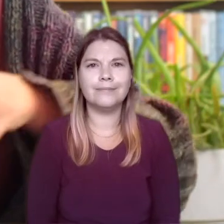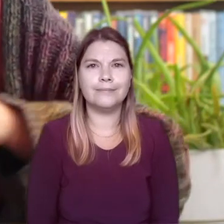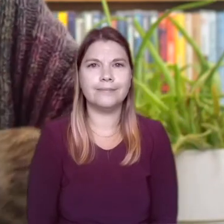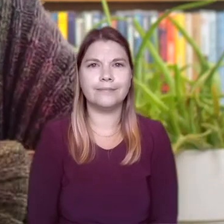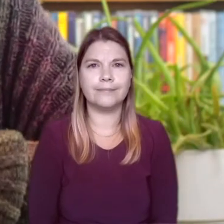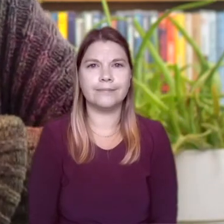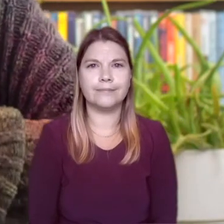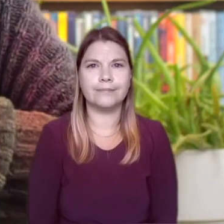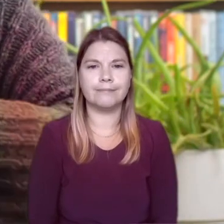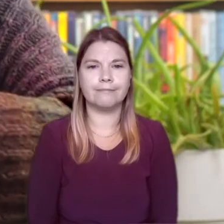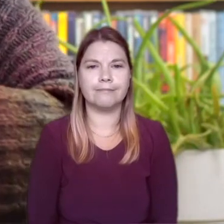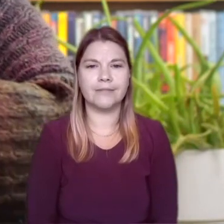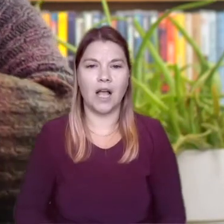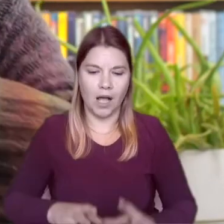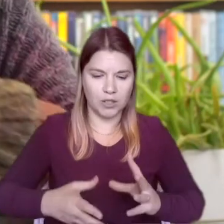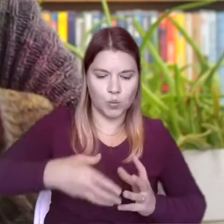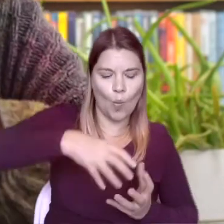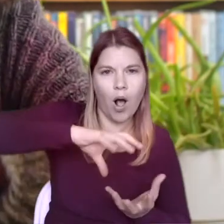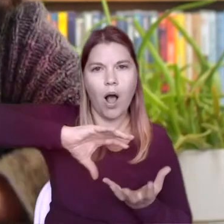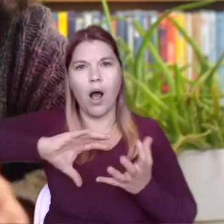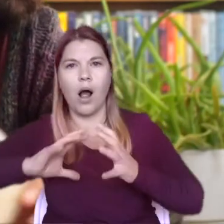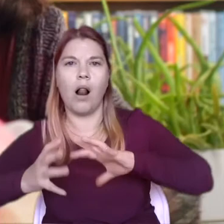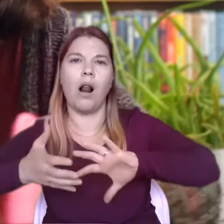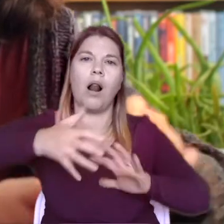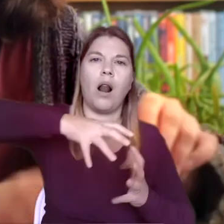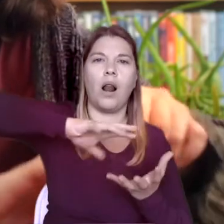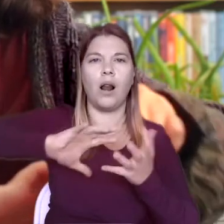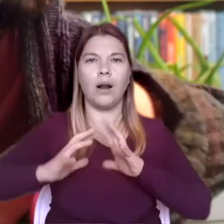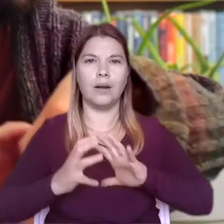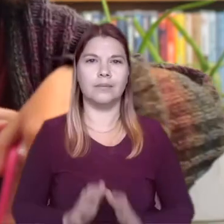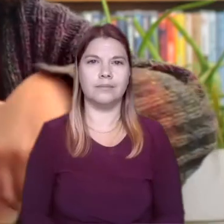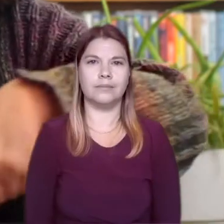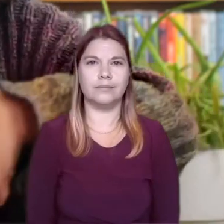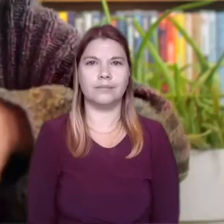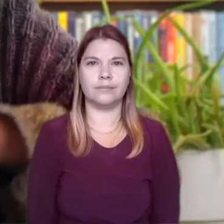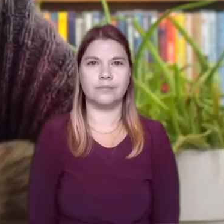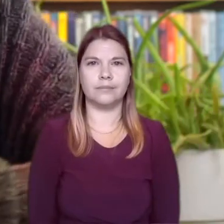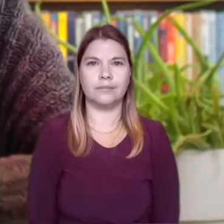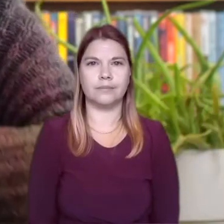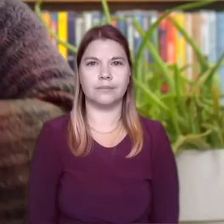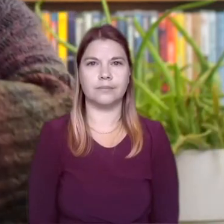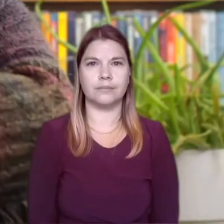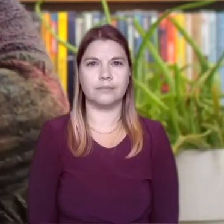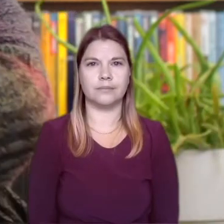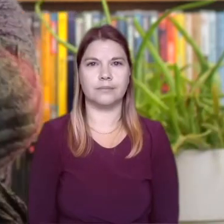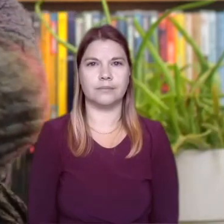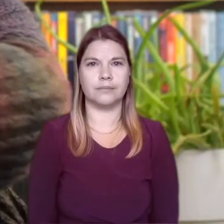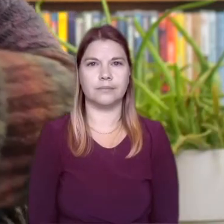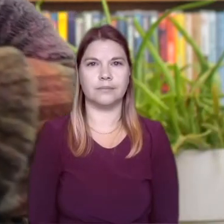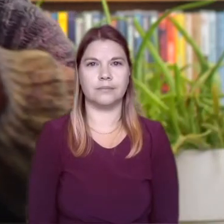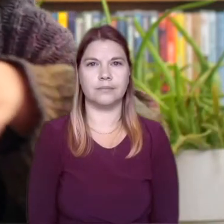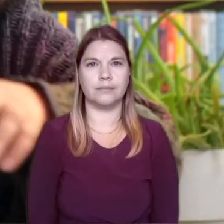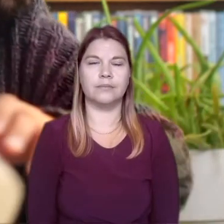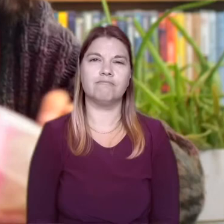I swirl the box around a